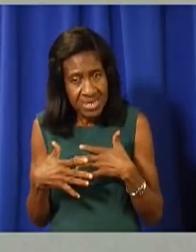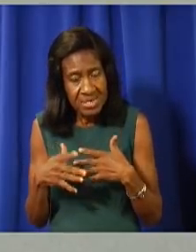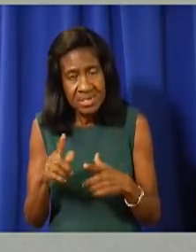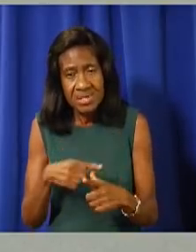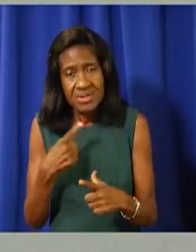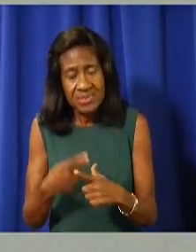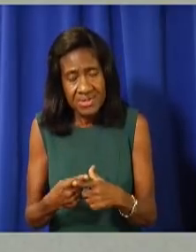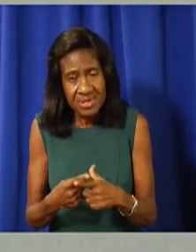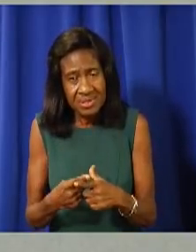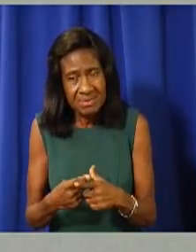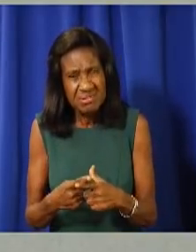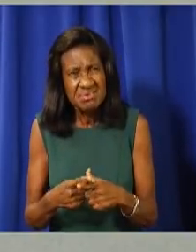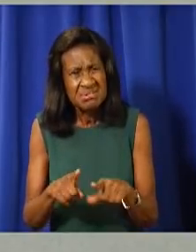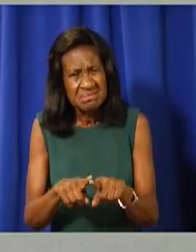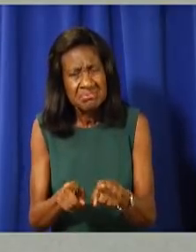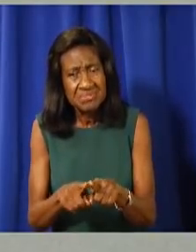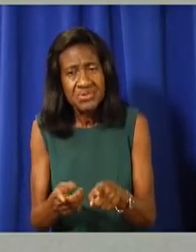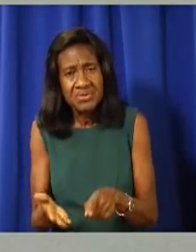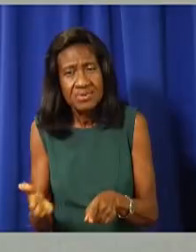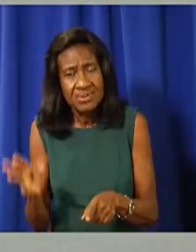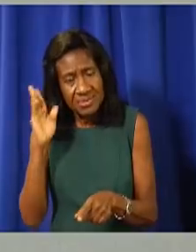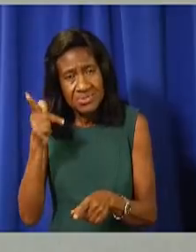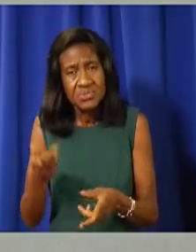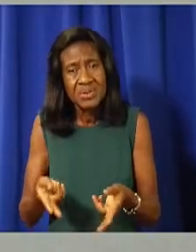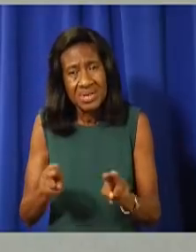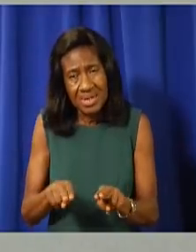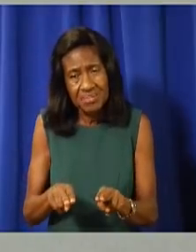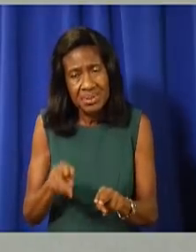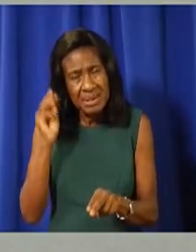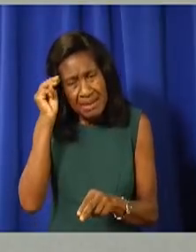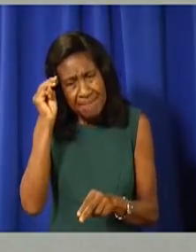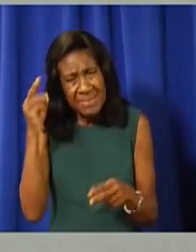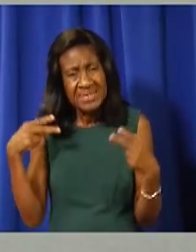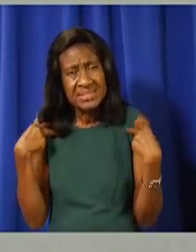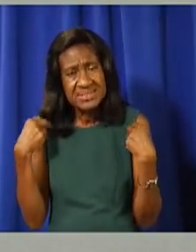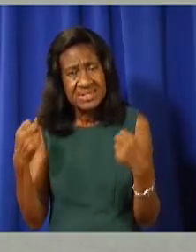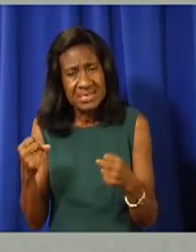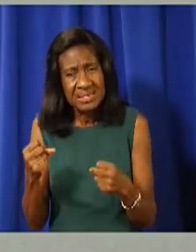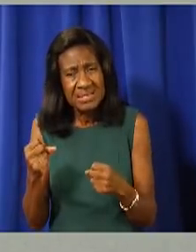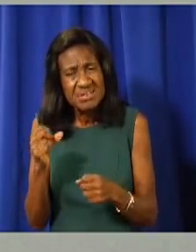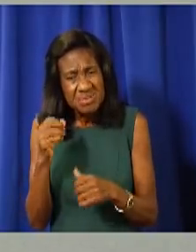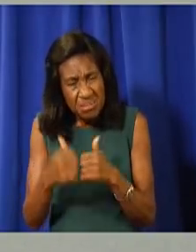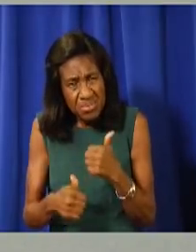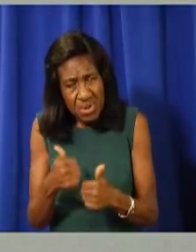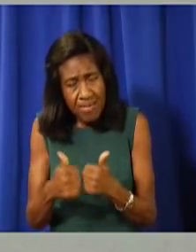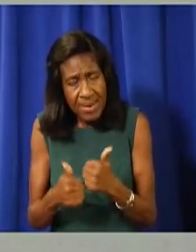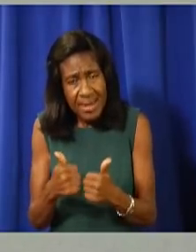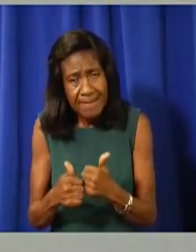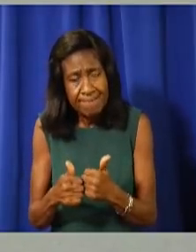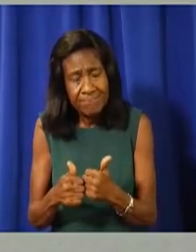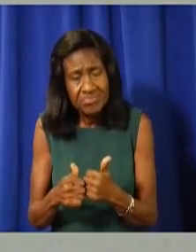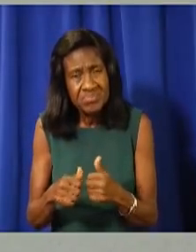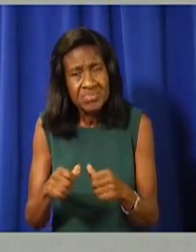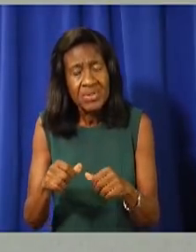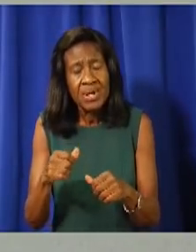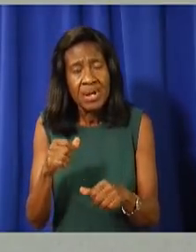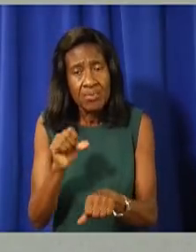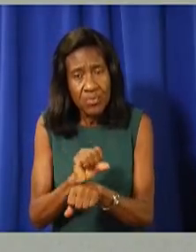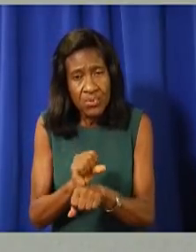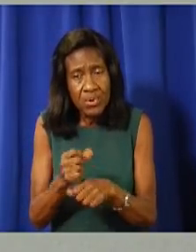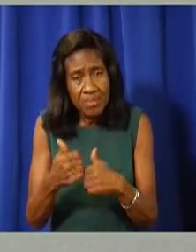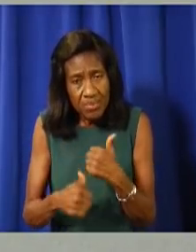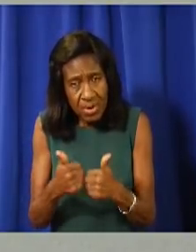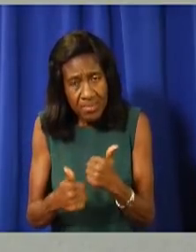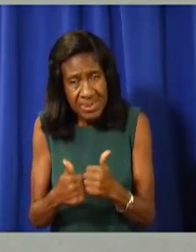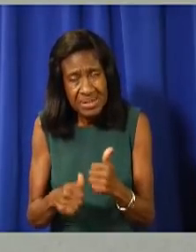businesses and significant mental health issues. And government finances will face serious headwinds if we can't